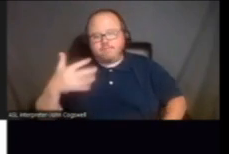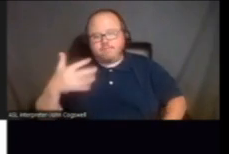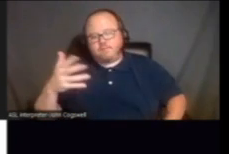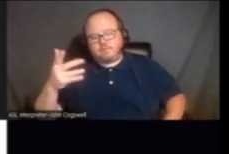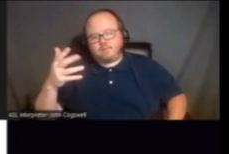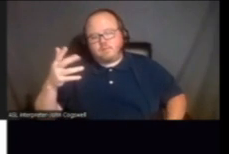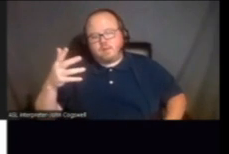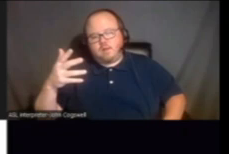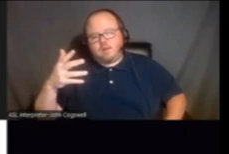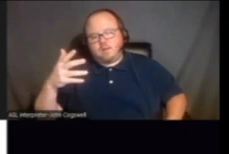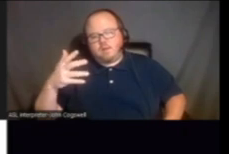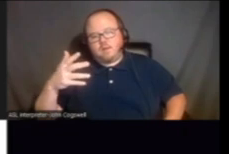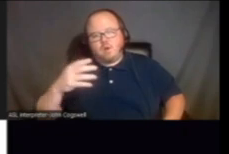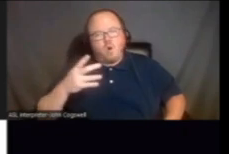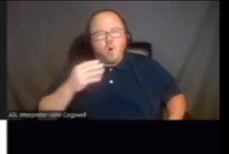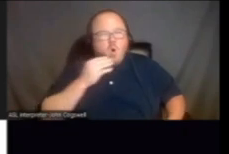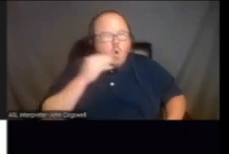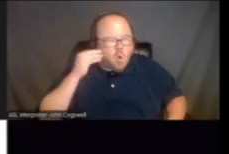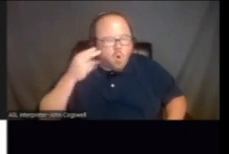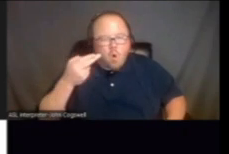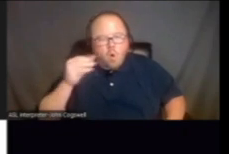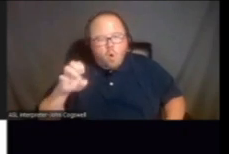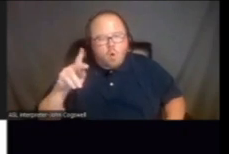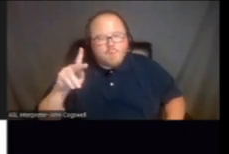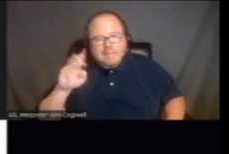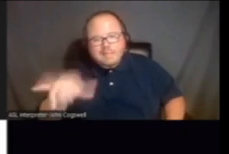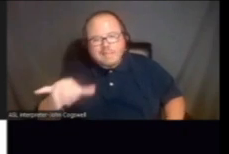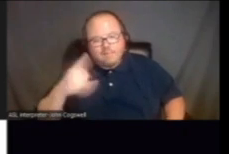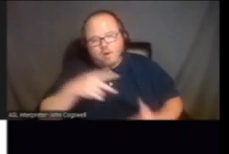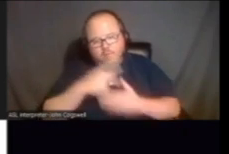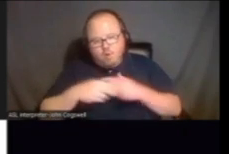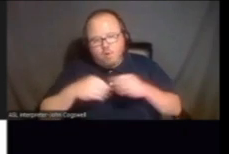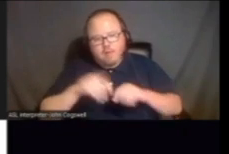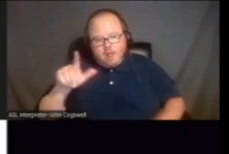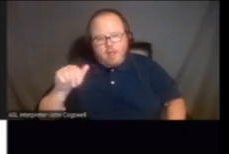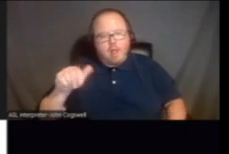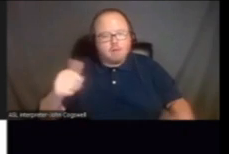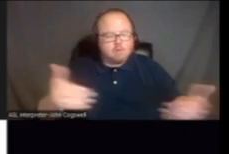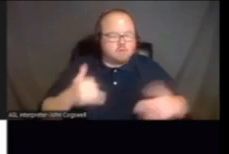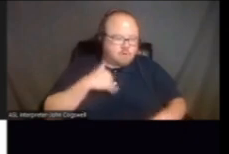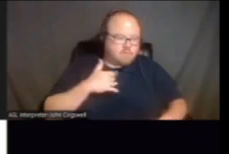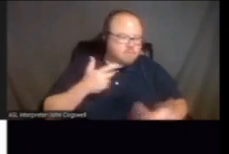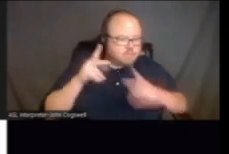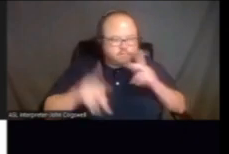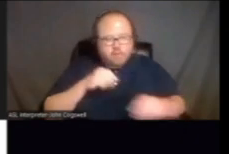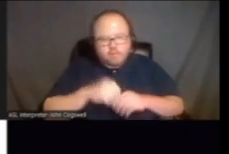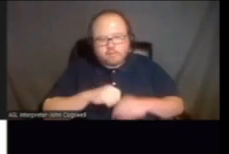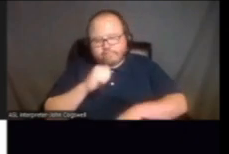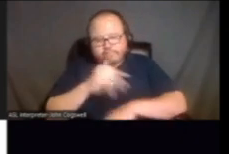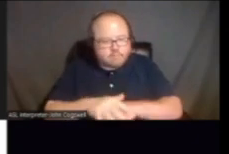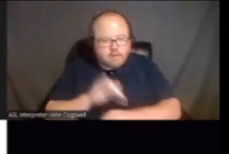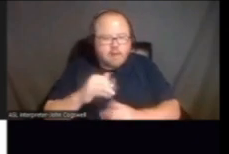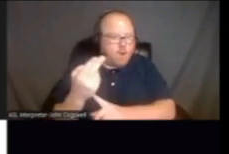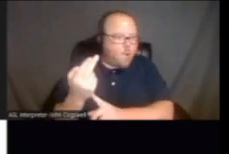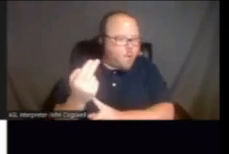the key for home key or something like that, one program out here in LA was if people were like in these settings, like hotel